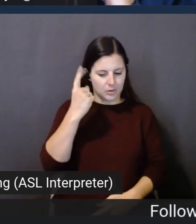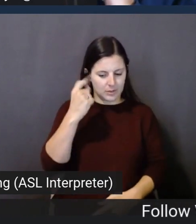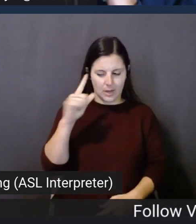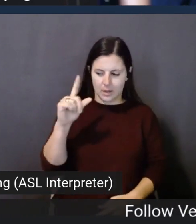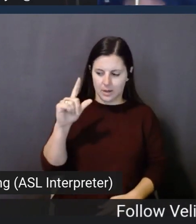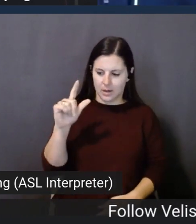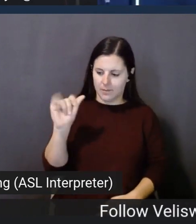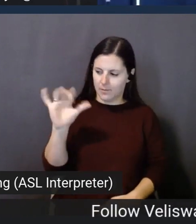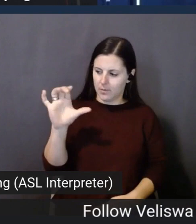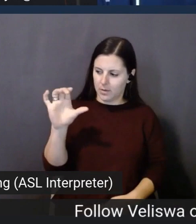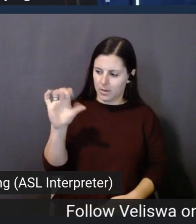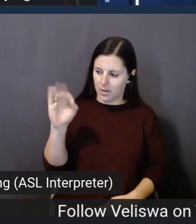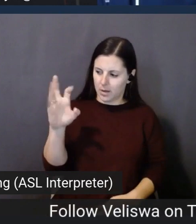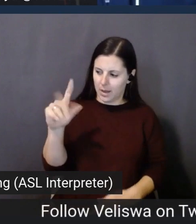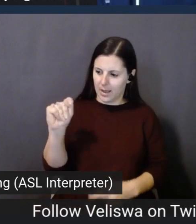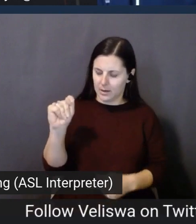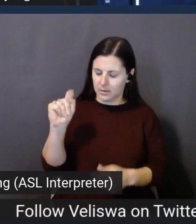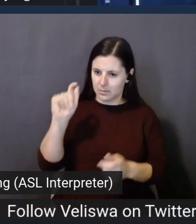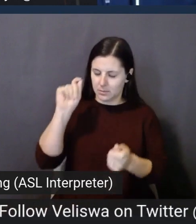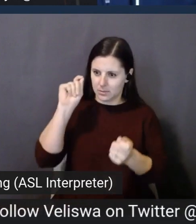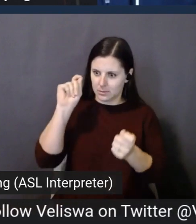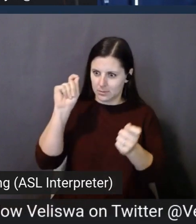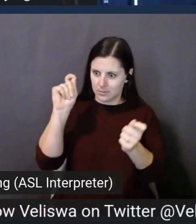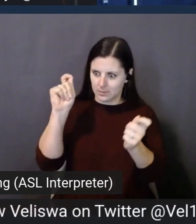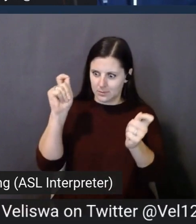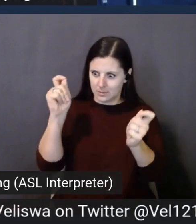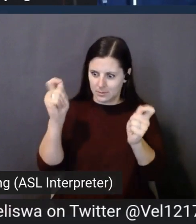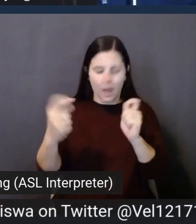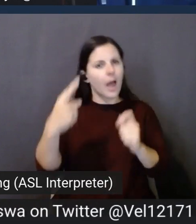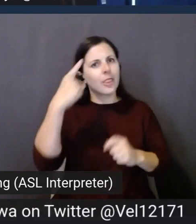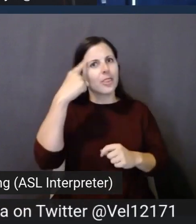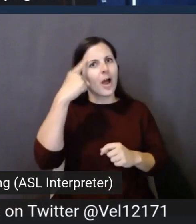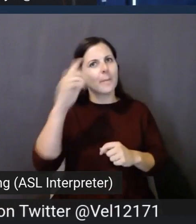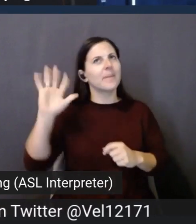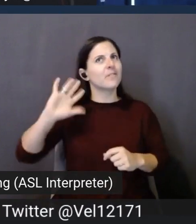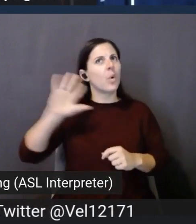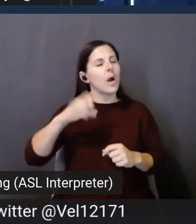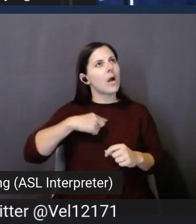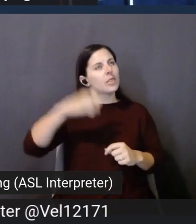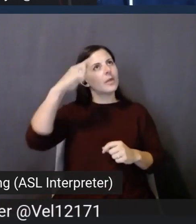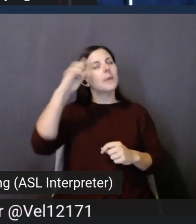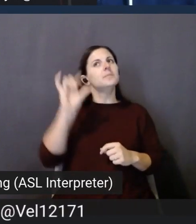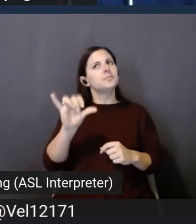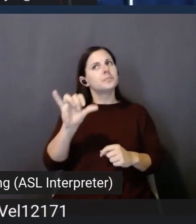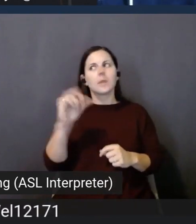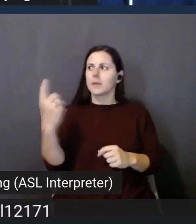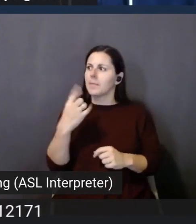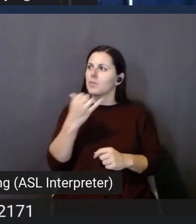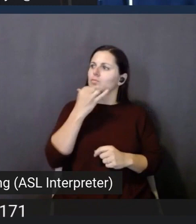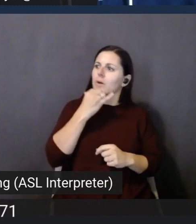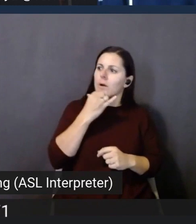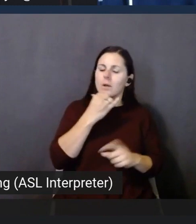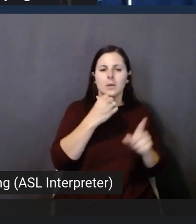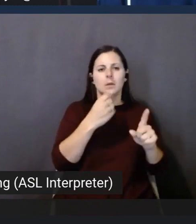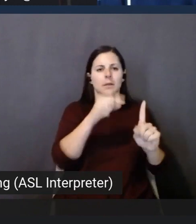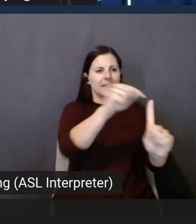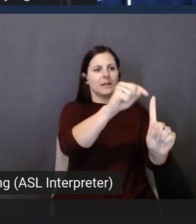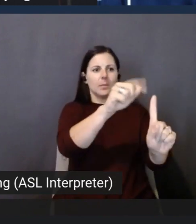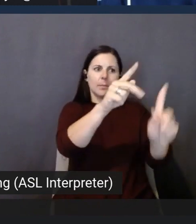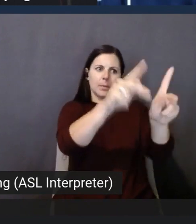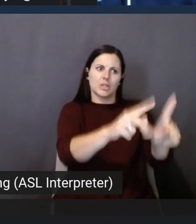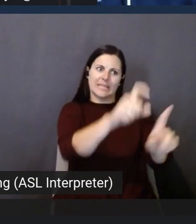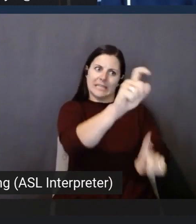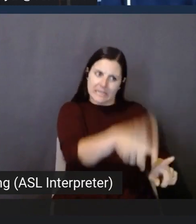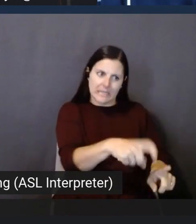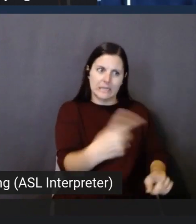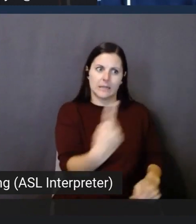evolving because prior to talking to you, I thought Amazon Connect was kind of this, you know, okay, something's wrong. Somebody needs something, right? And a customer is